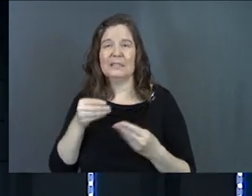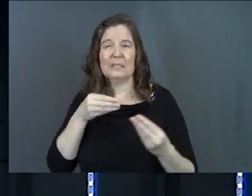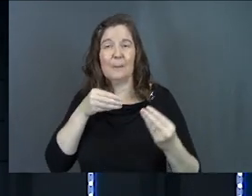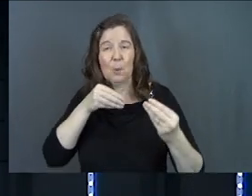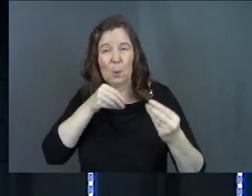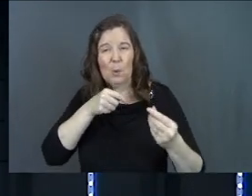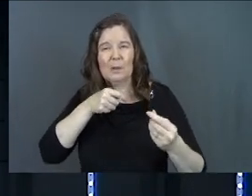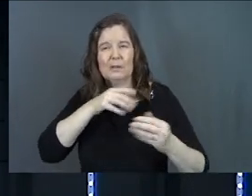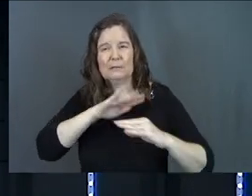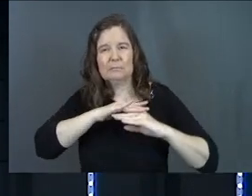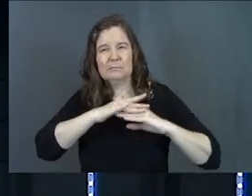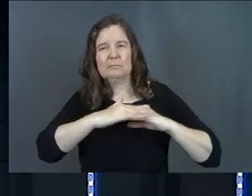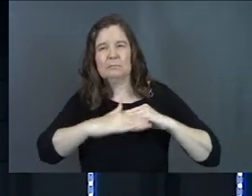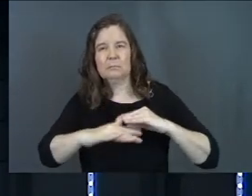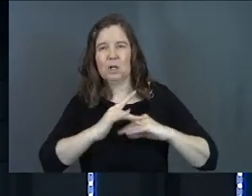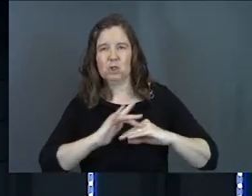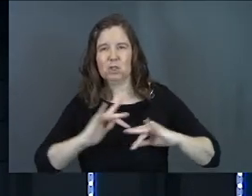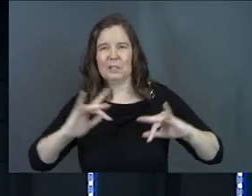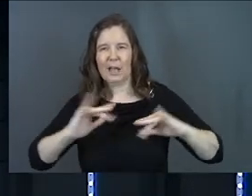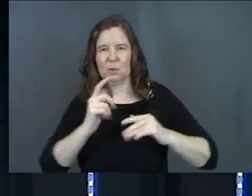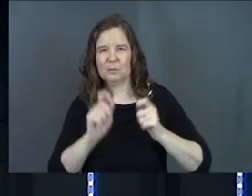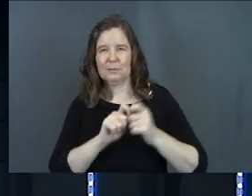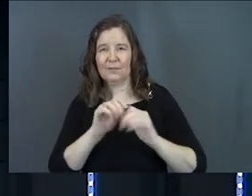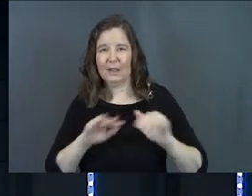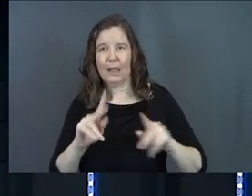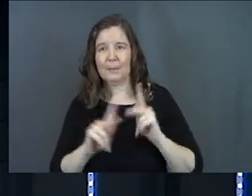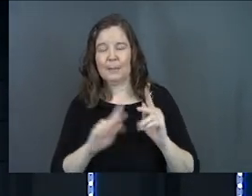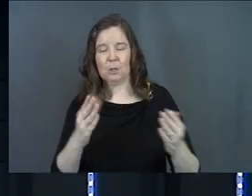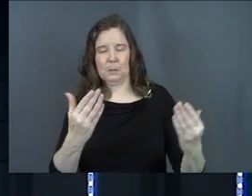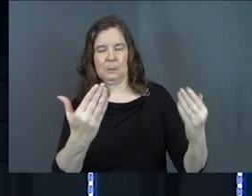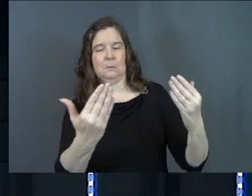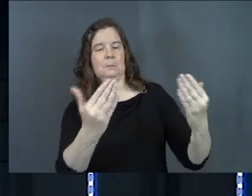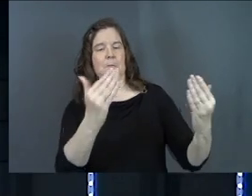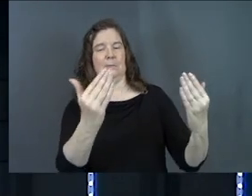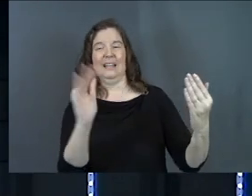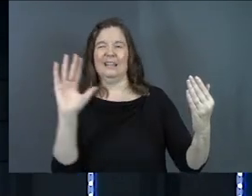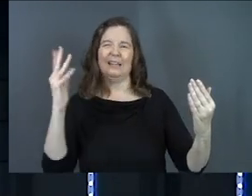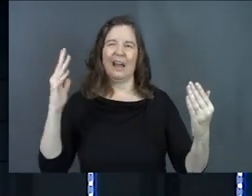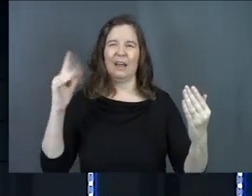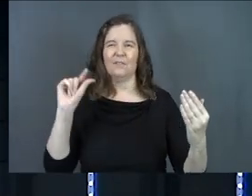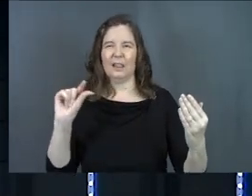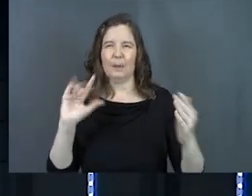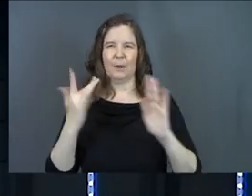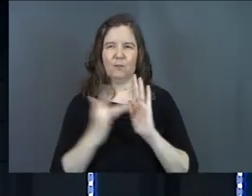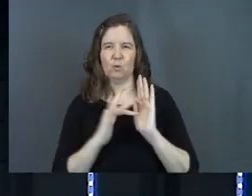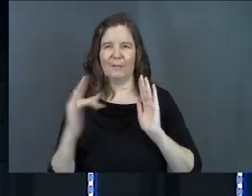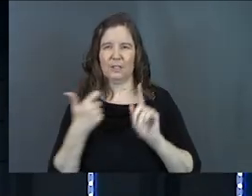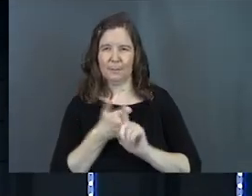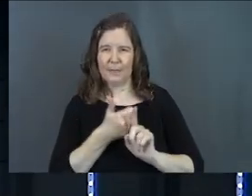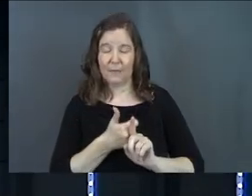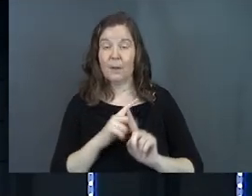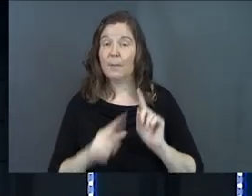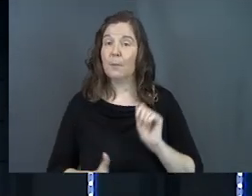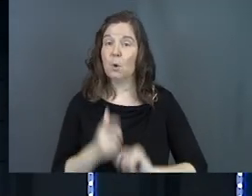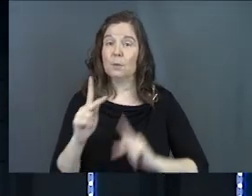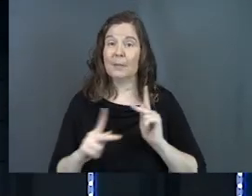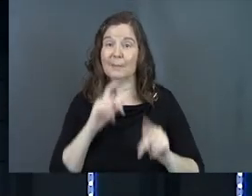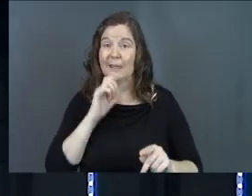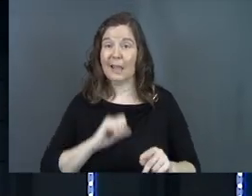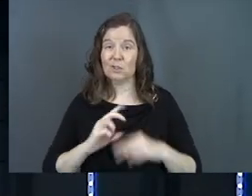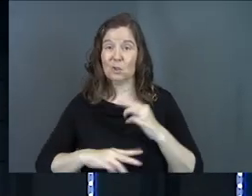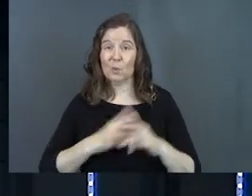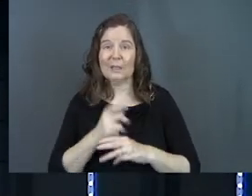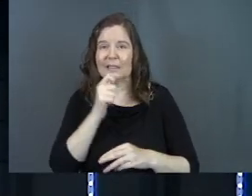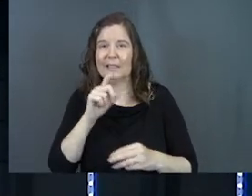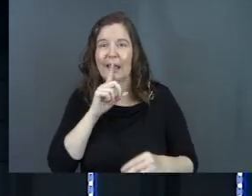smoothed out and shined to a certain level. And then people could see kind of a vague reflection of themselves. But most people in the